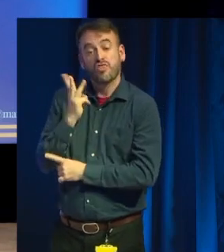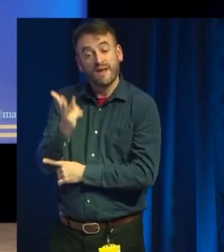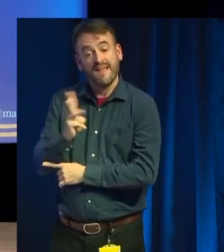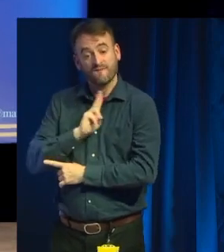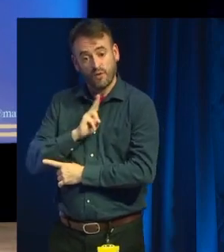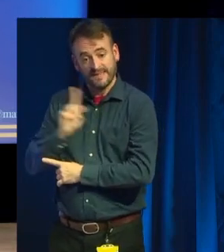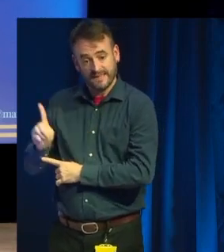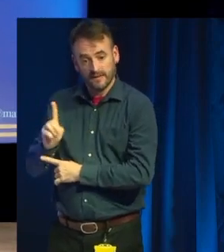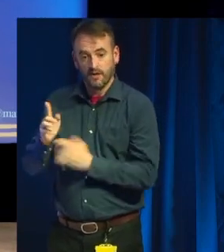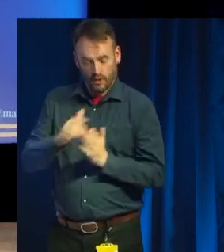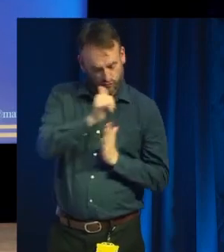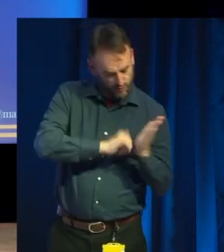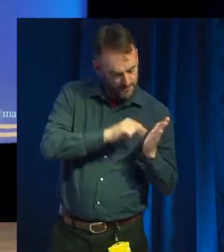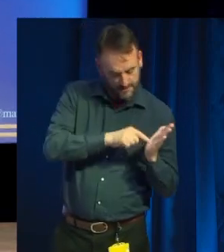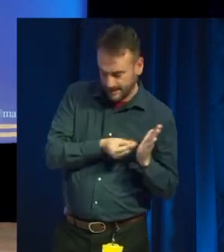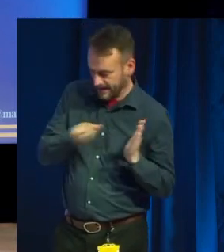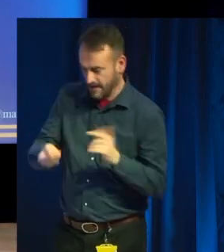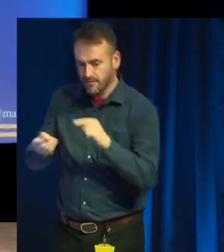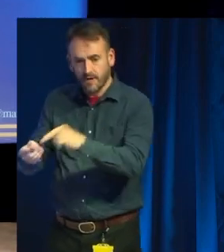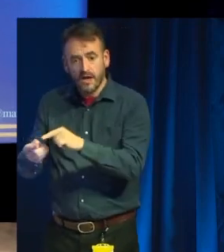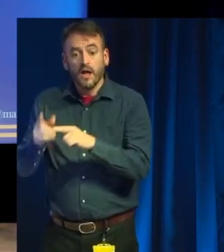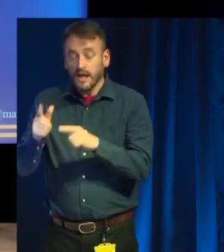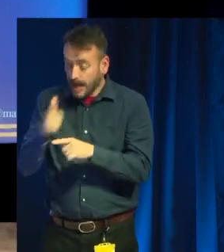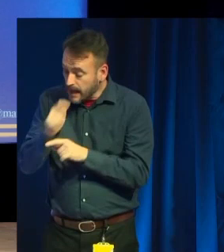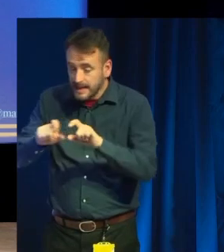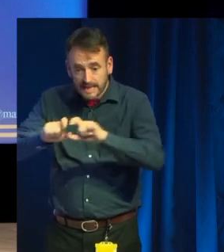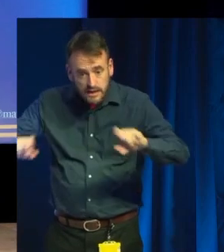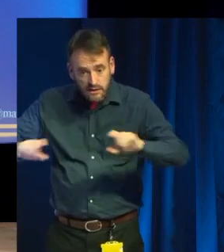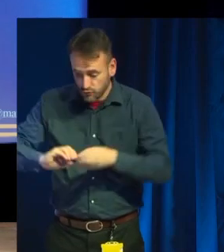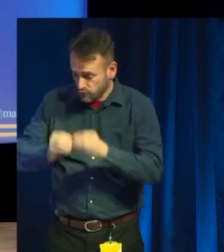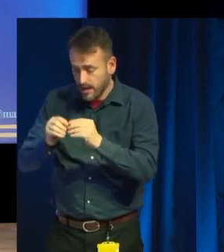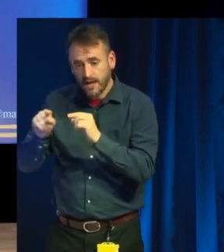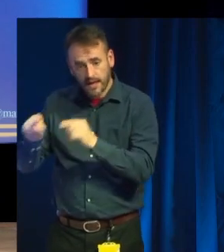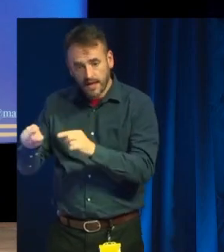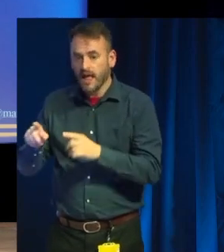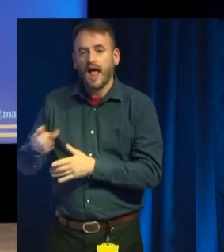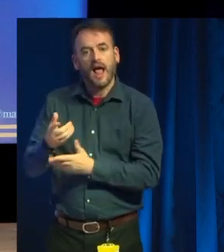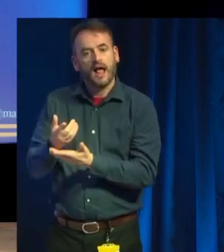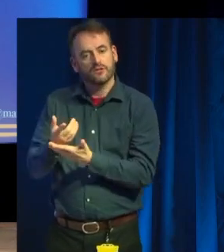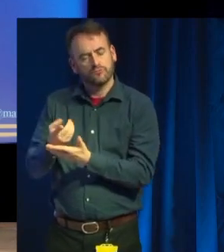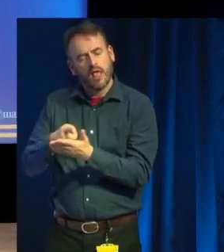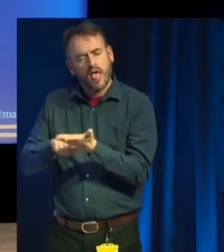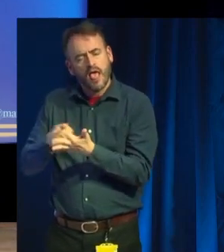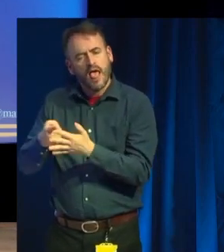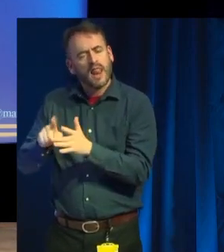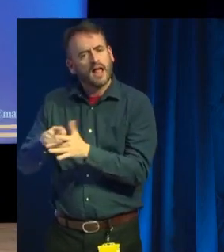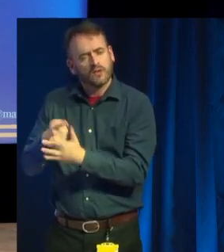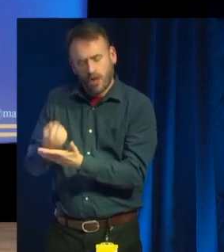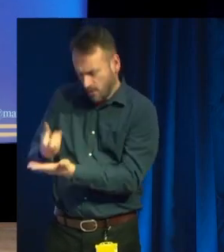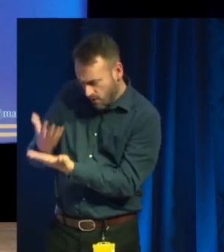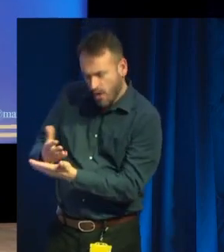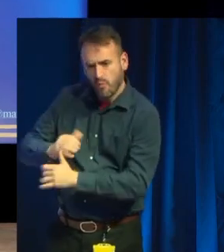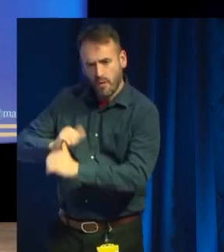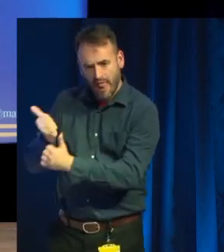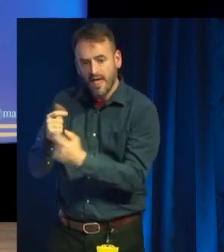can construct a sentence with lots of little bits, and it's great that Alexa will actually read it out fairly well, but trying to distinguish between more than three